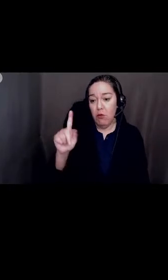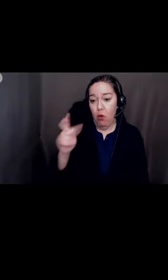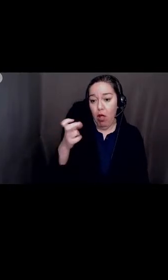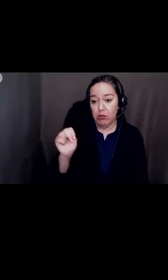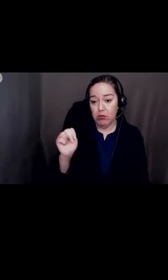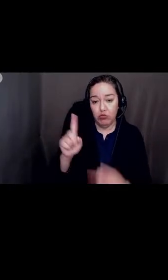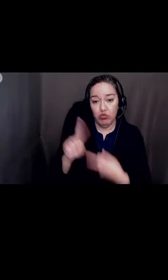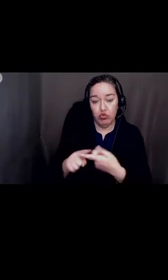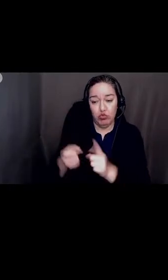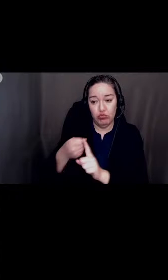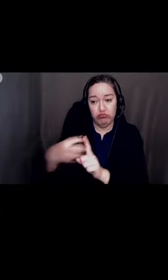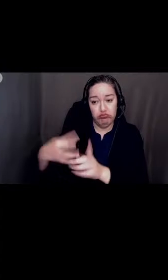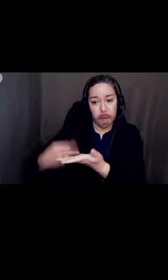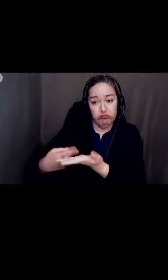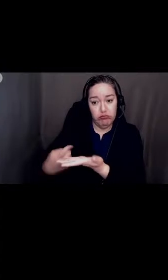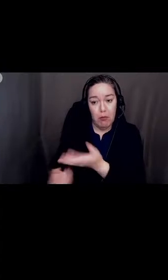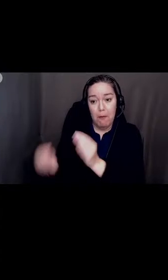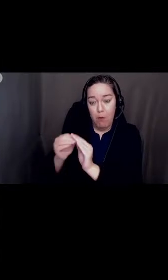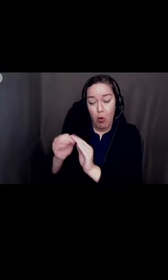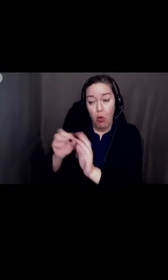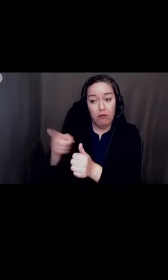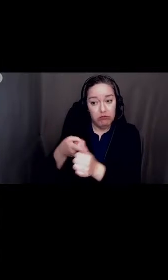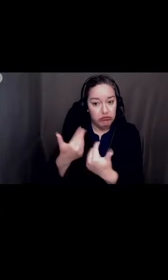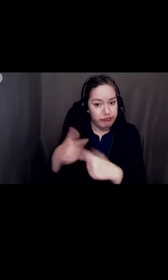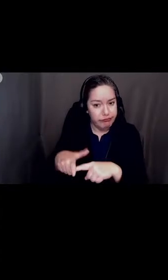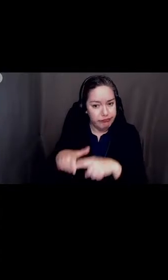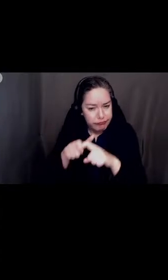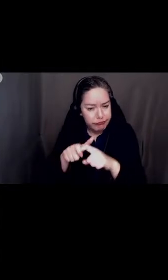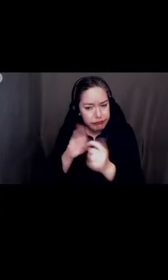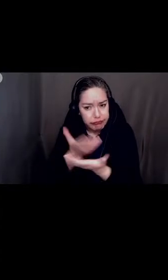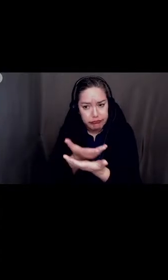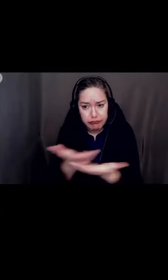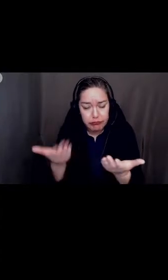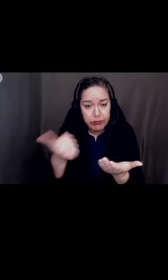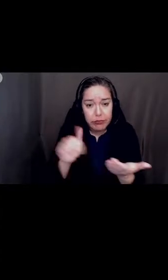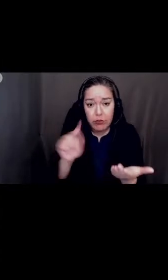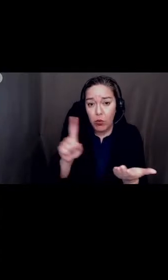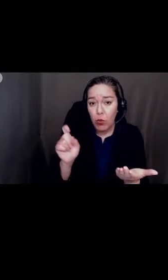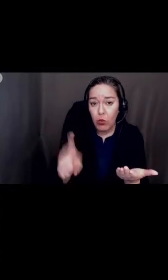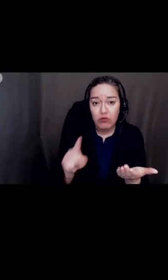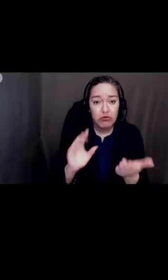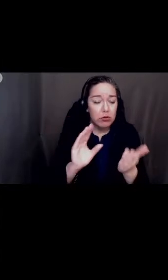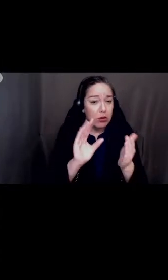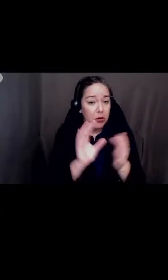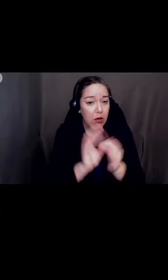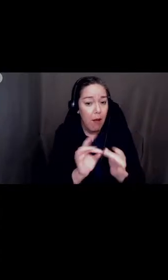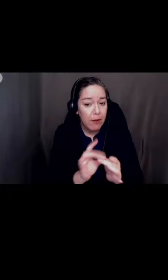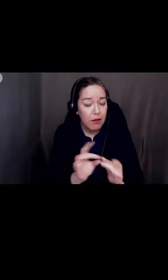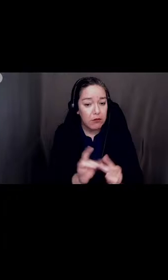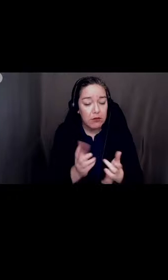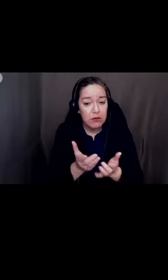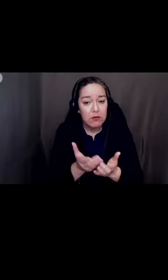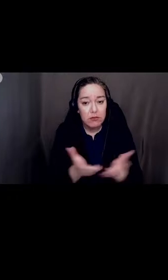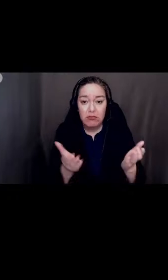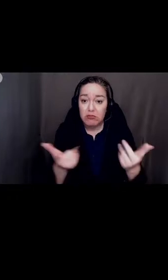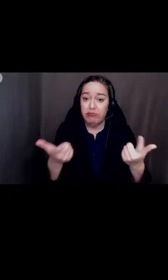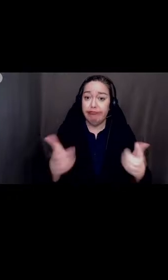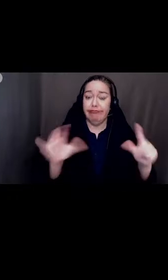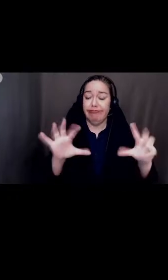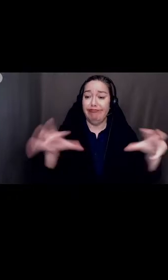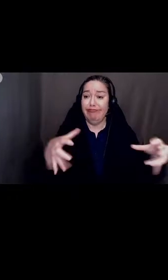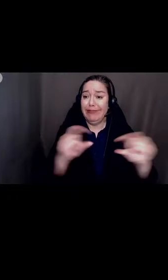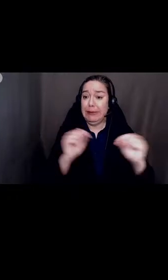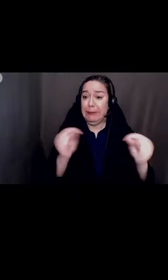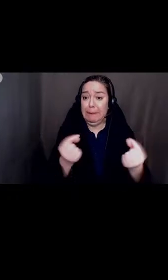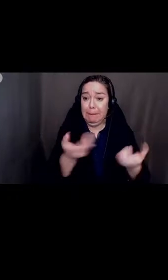presentation, I'd like to see if there are any questions or comments. And, you we have a large team here tonight that